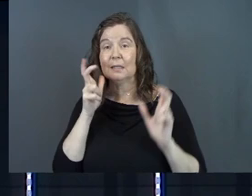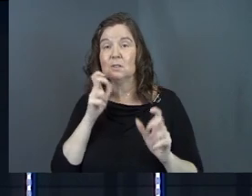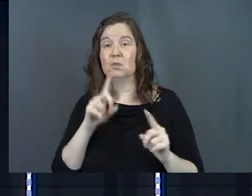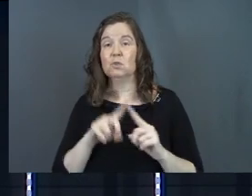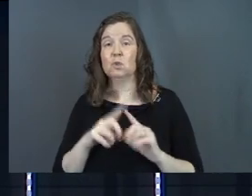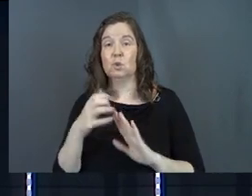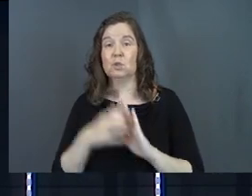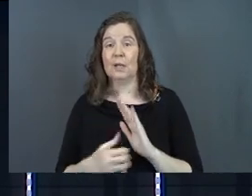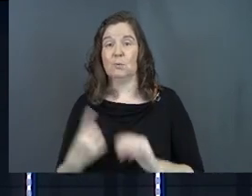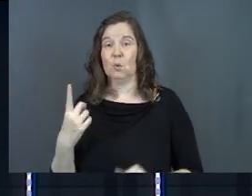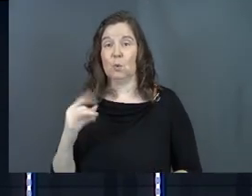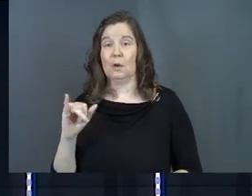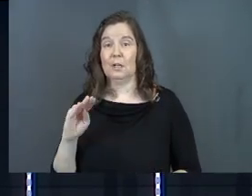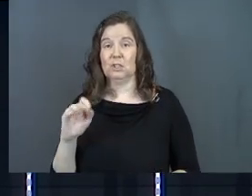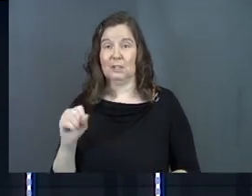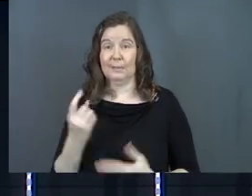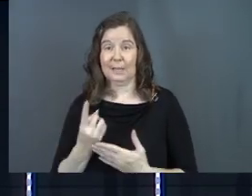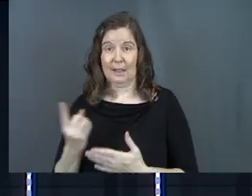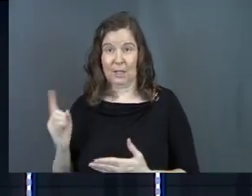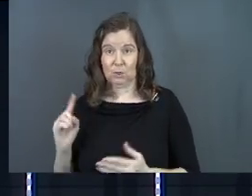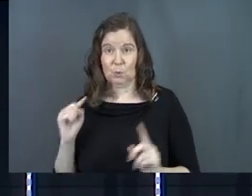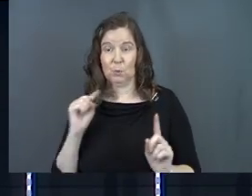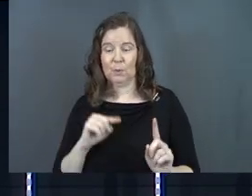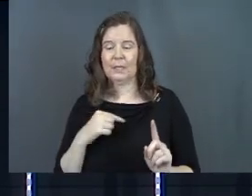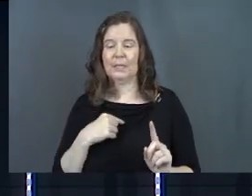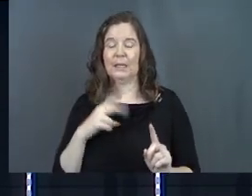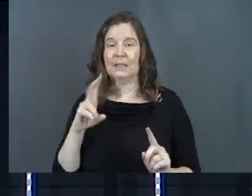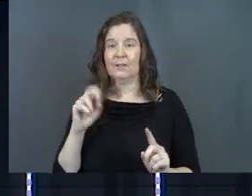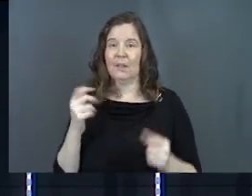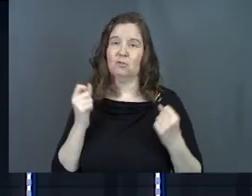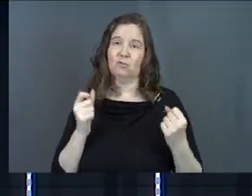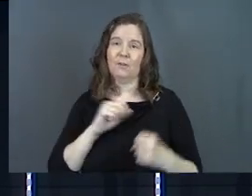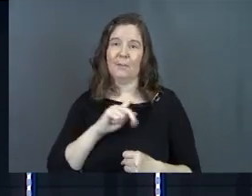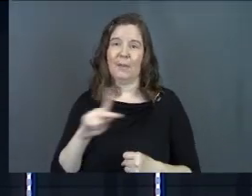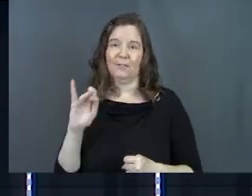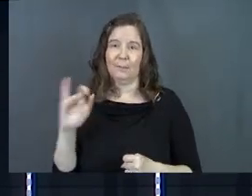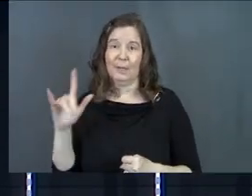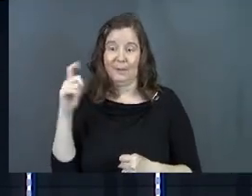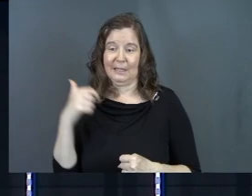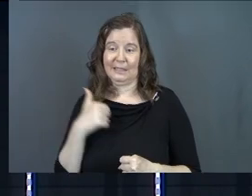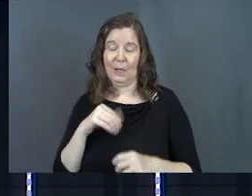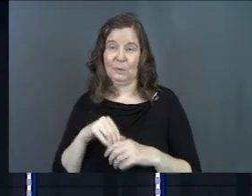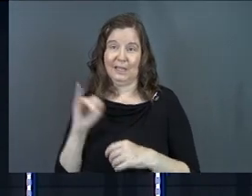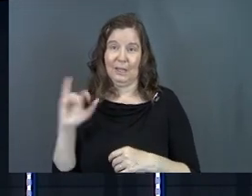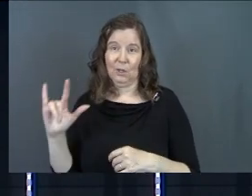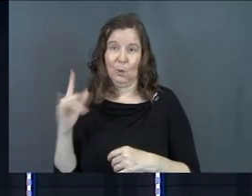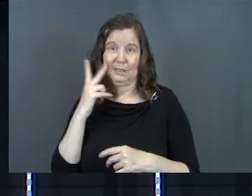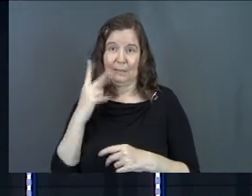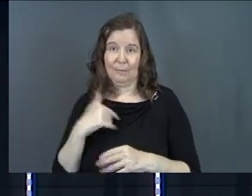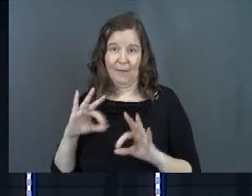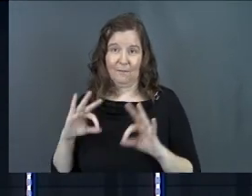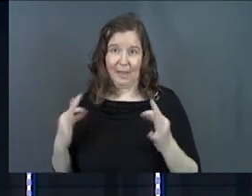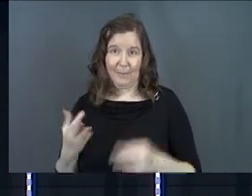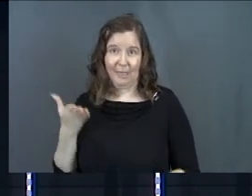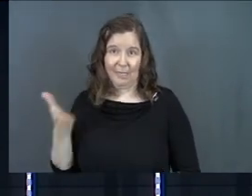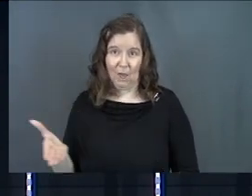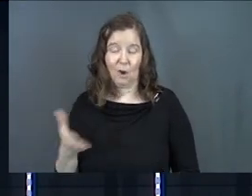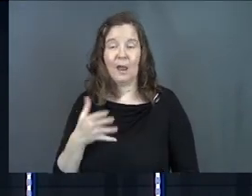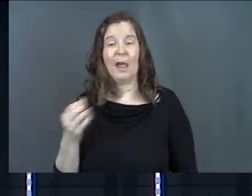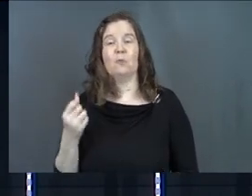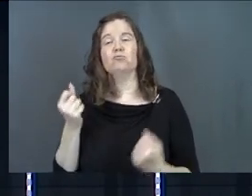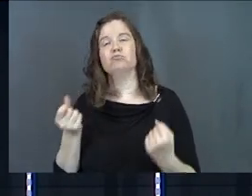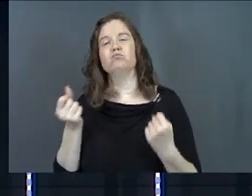to chapter one of James last week in the van driving back from Illinois because I was in Illinois seeing my family there.